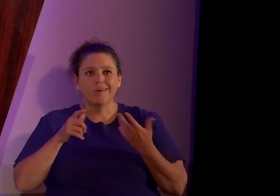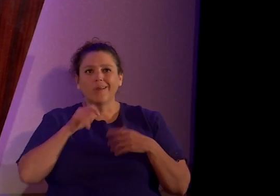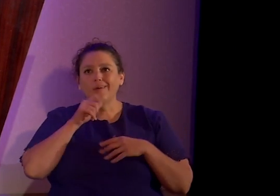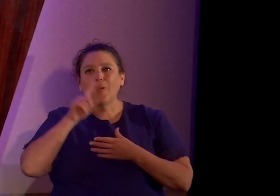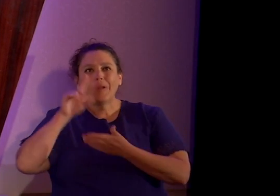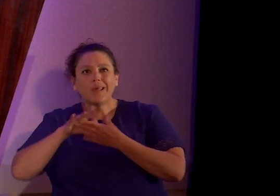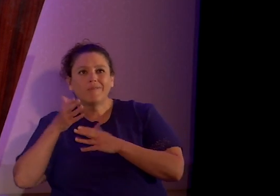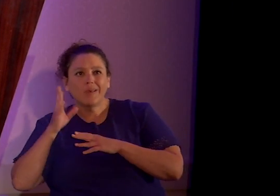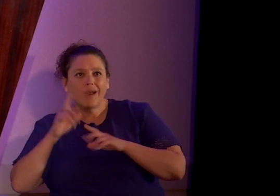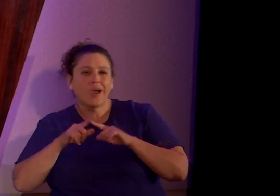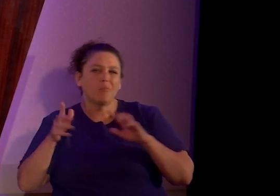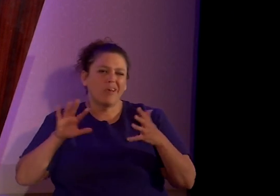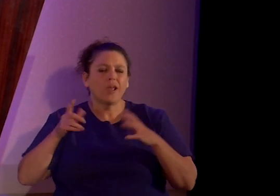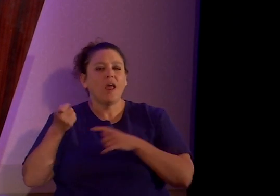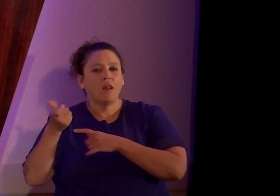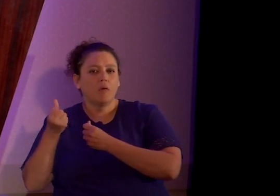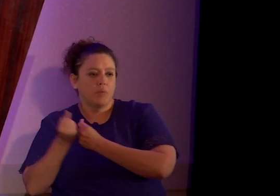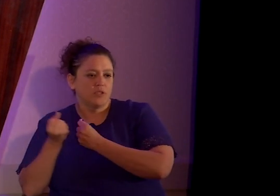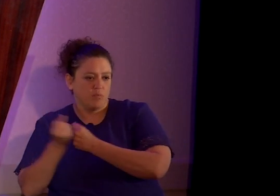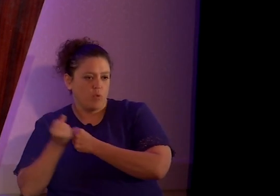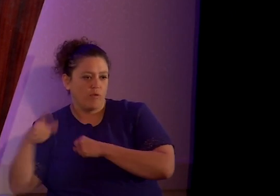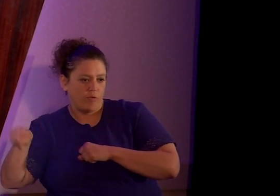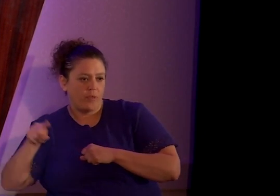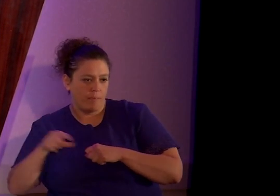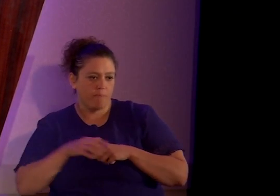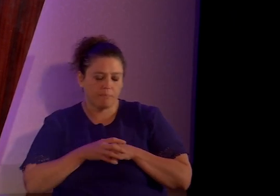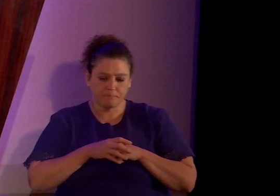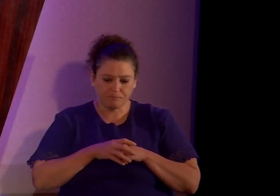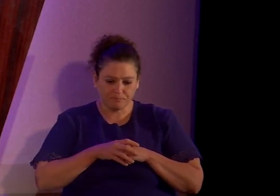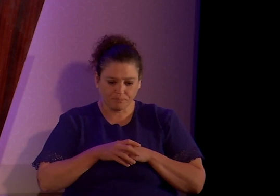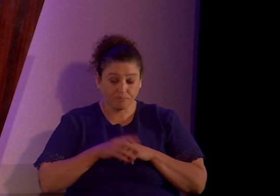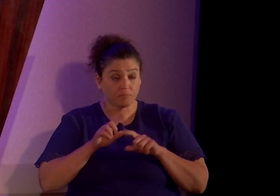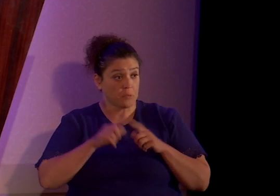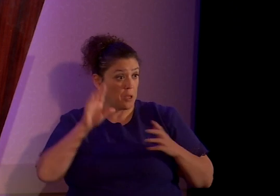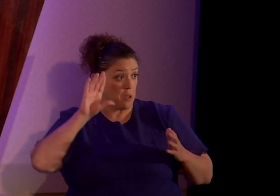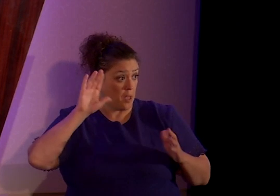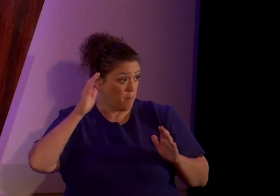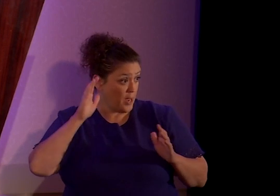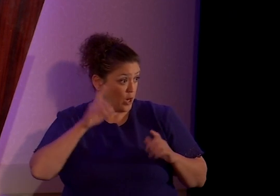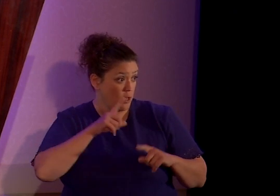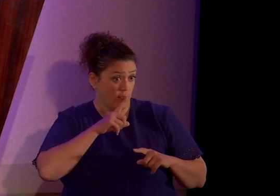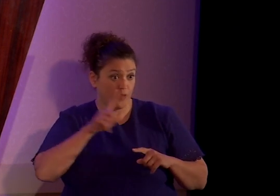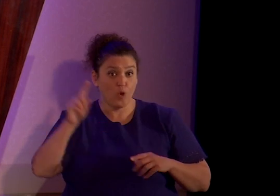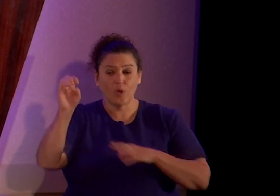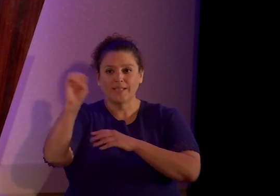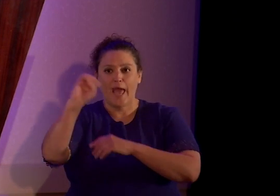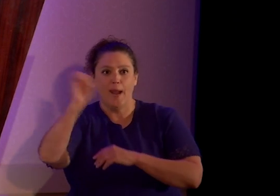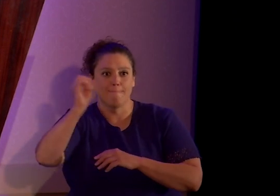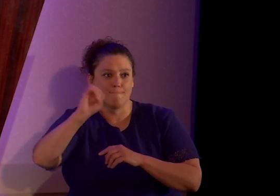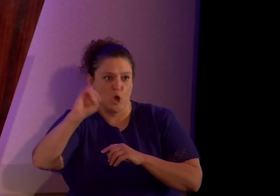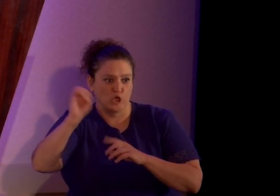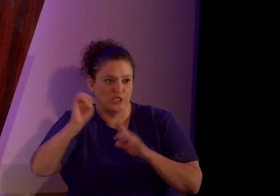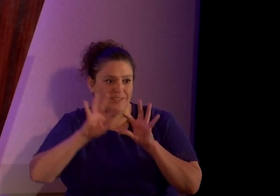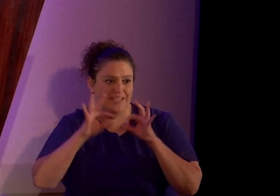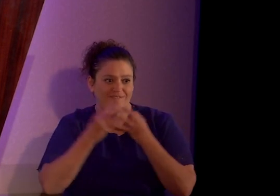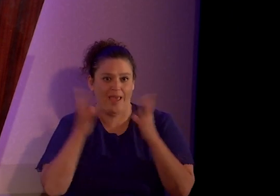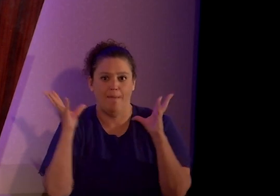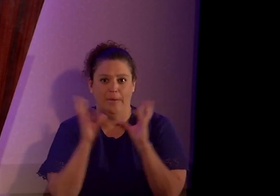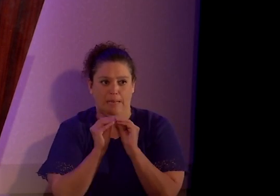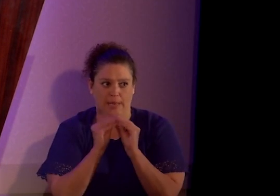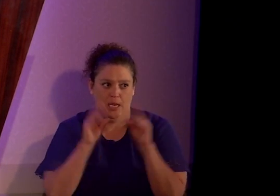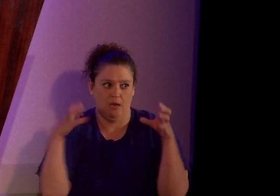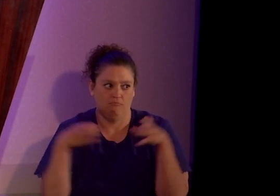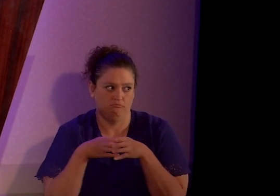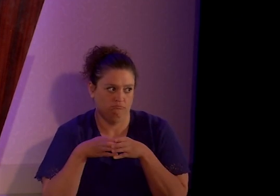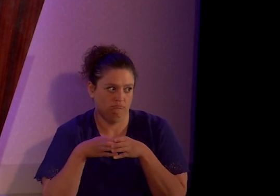a little bit of support there at the first. Um, apparently, there was an emergency family meeting that was held. I,